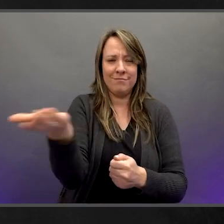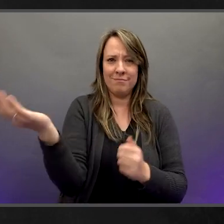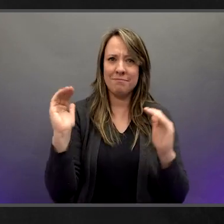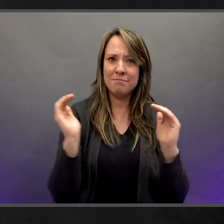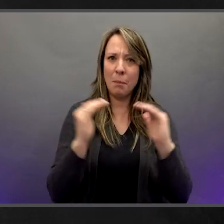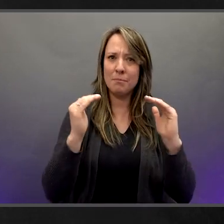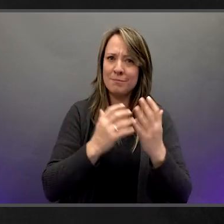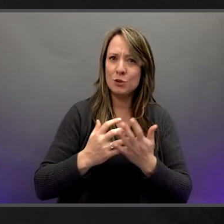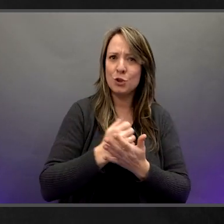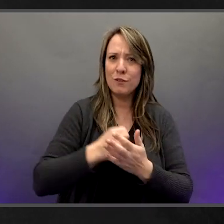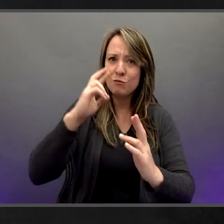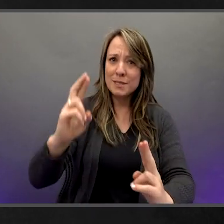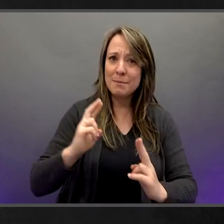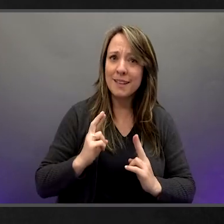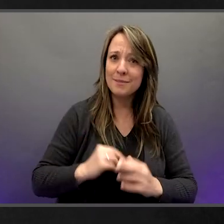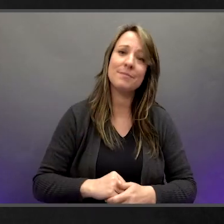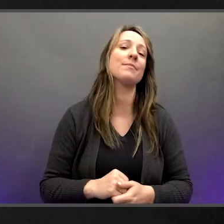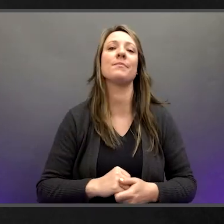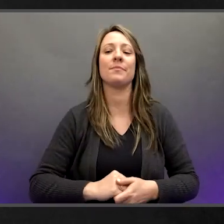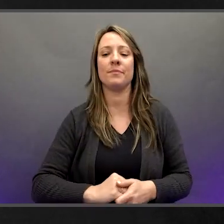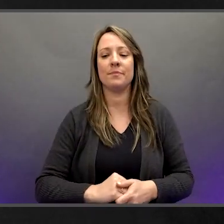Everyone deserves respect.